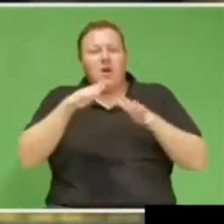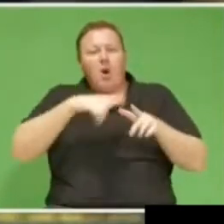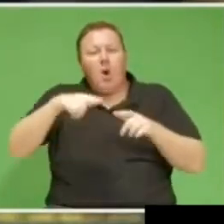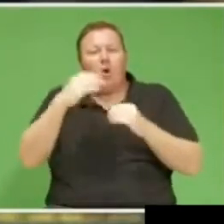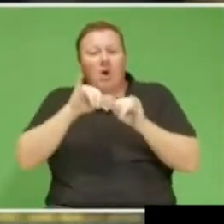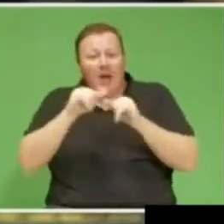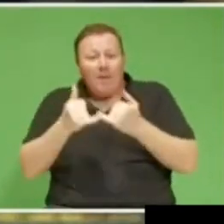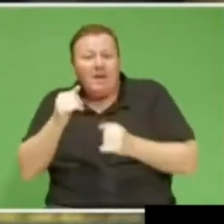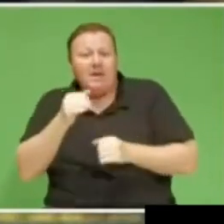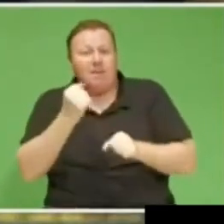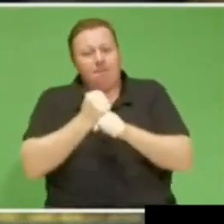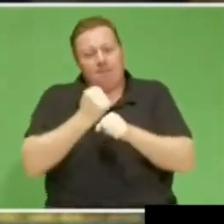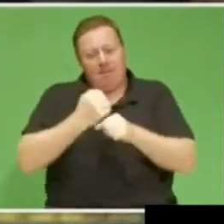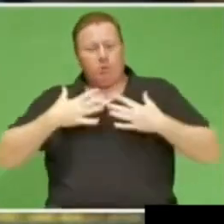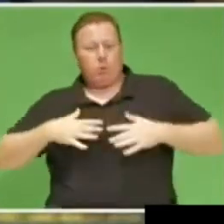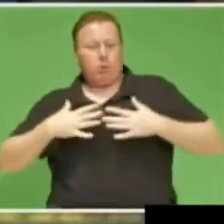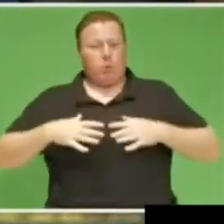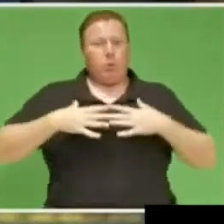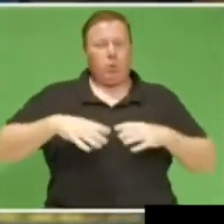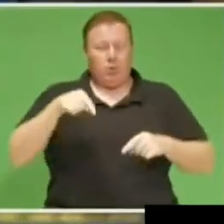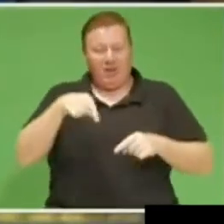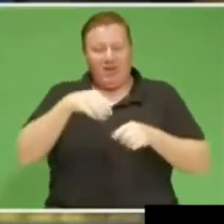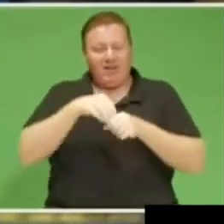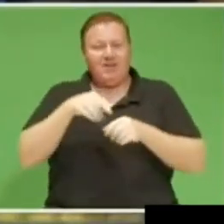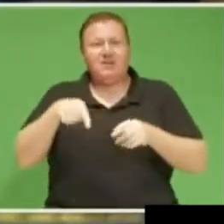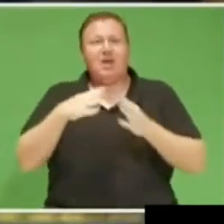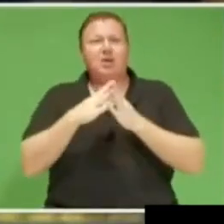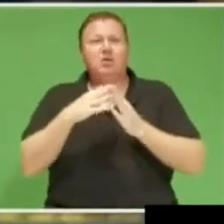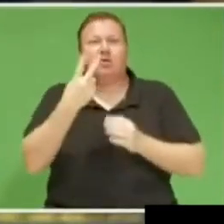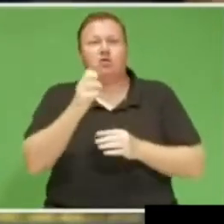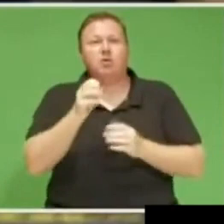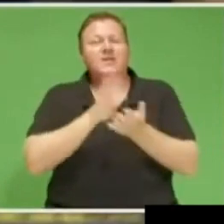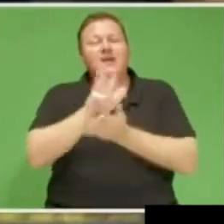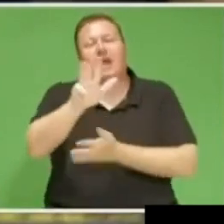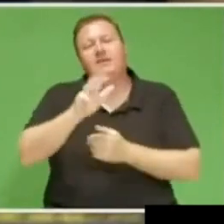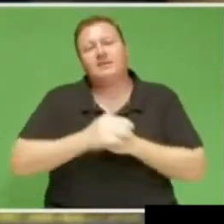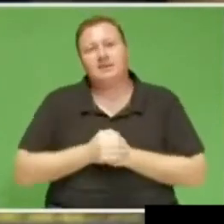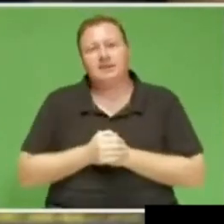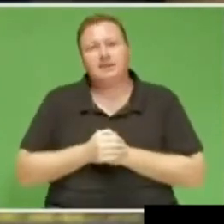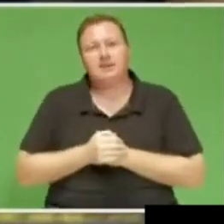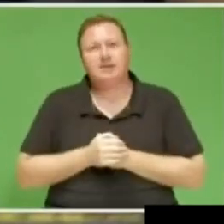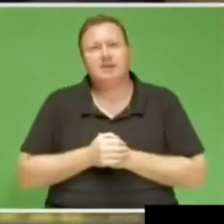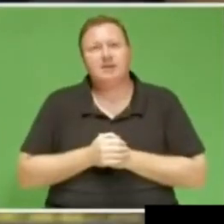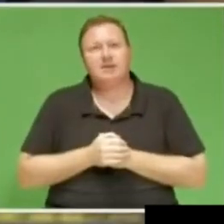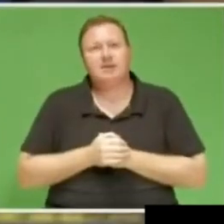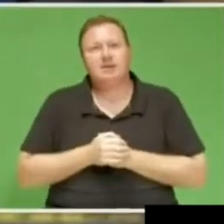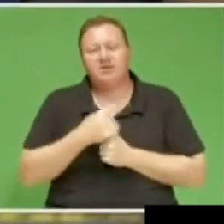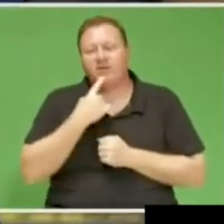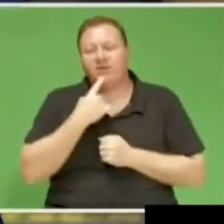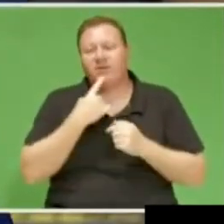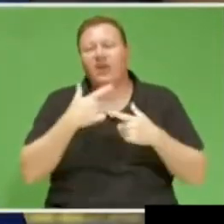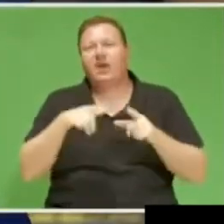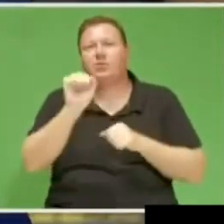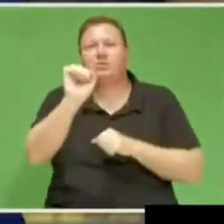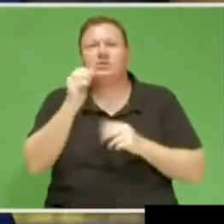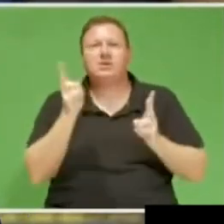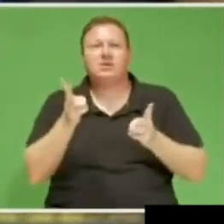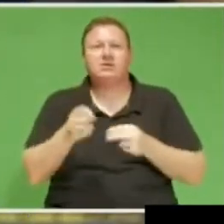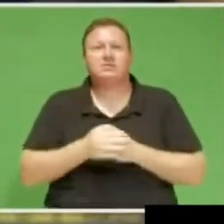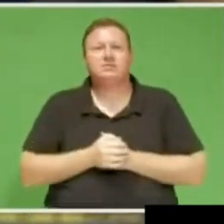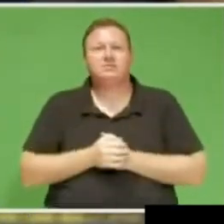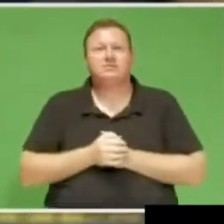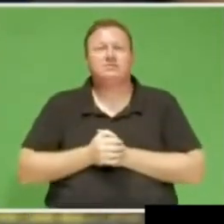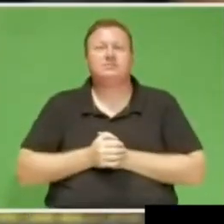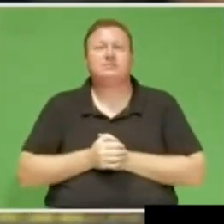company whose designer suit you all in this house back in 2019 give a ton of a cool over a guy mona in